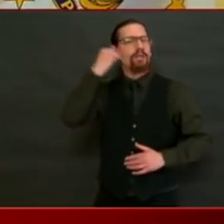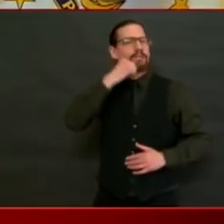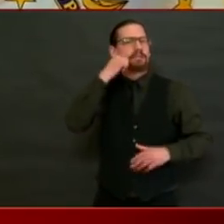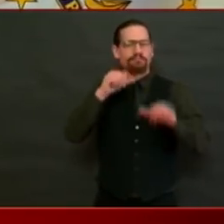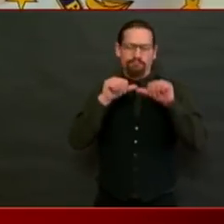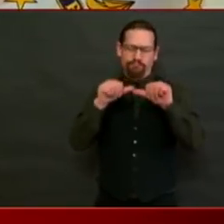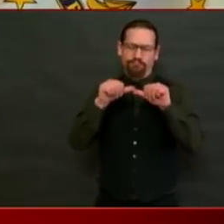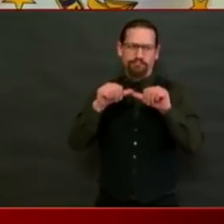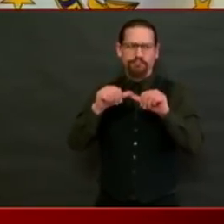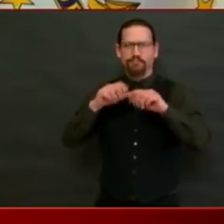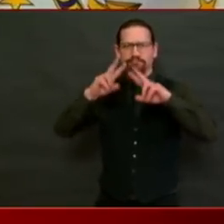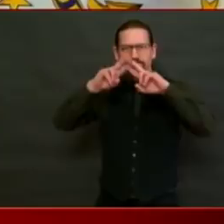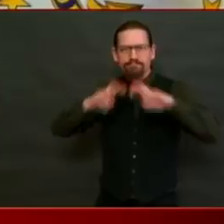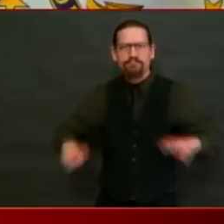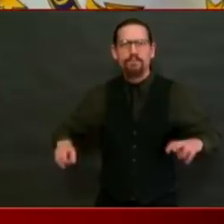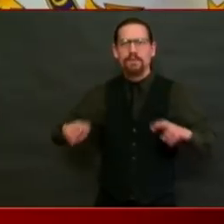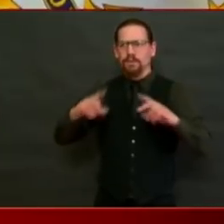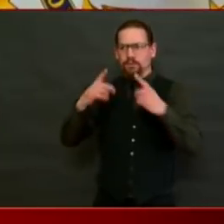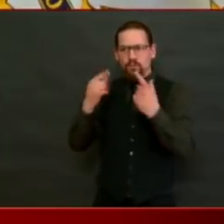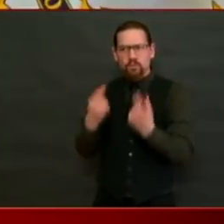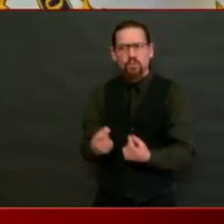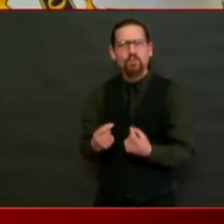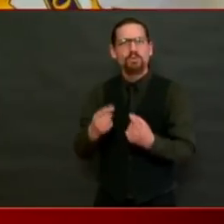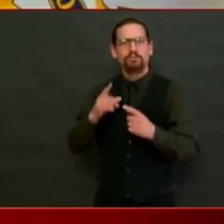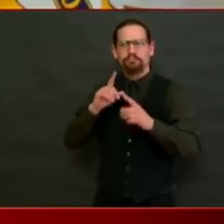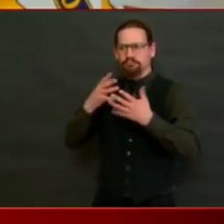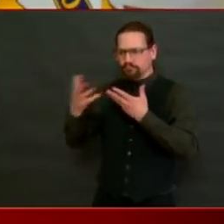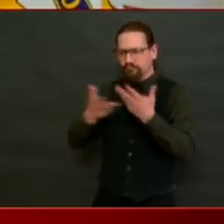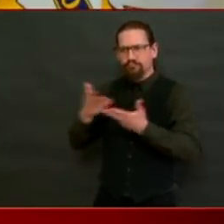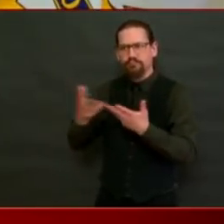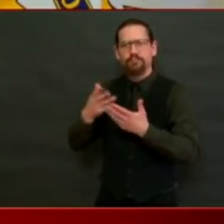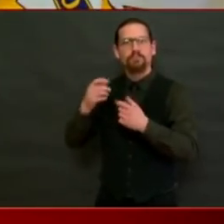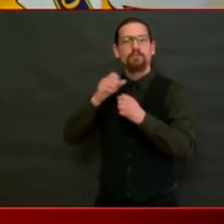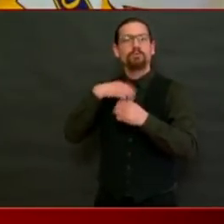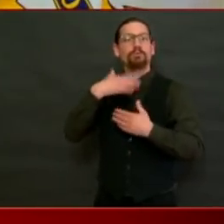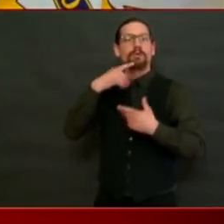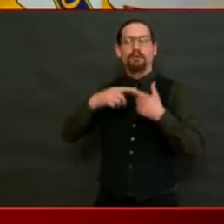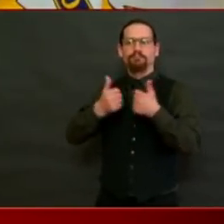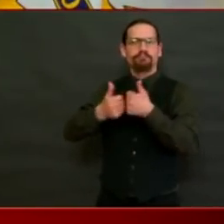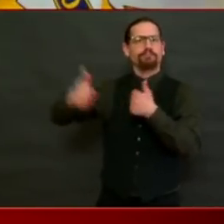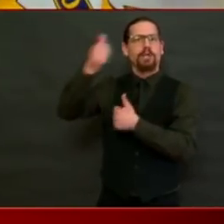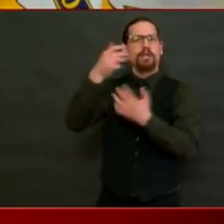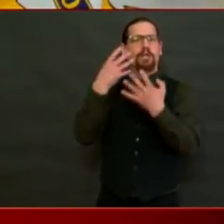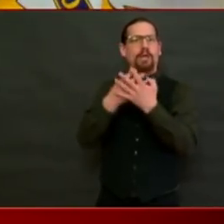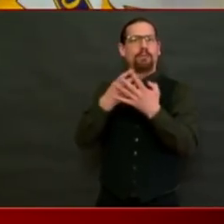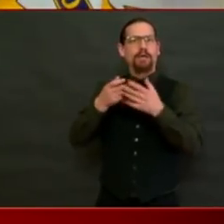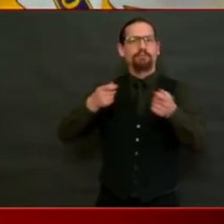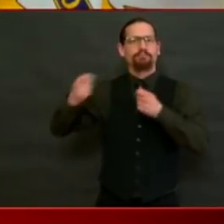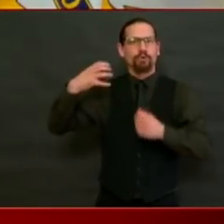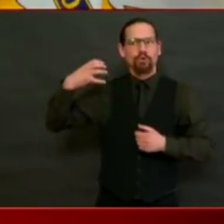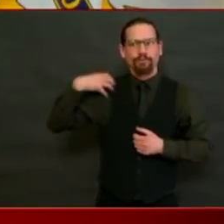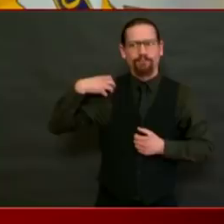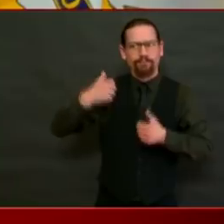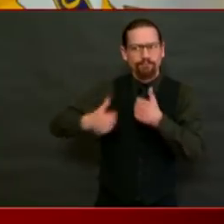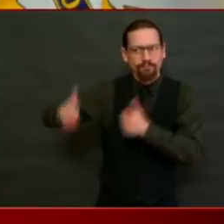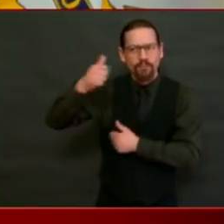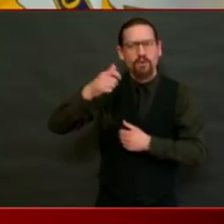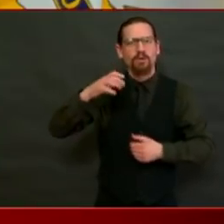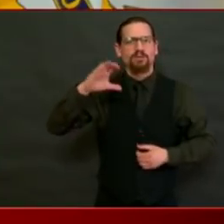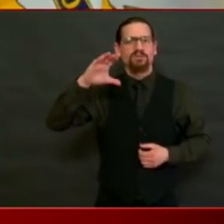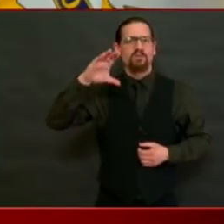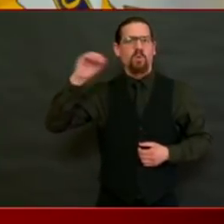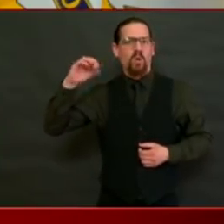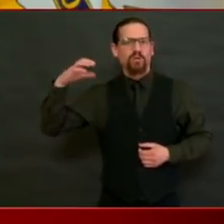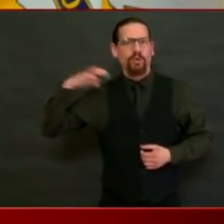officers and the inmates for their cooperation. We have an excellent system in place. We've released dozens of people, which